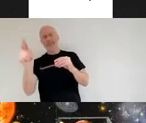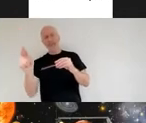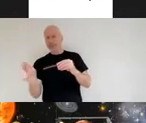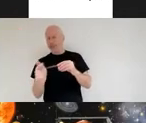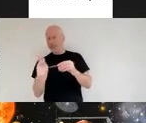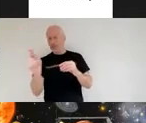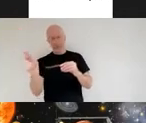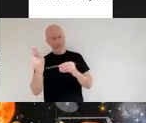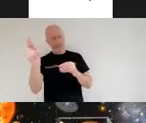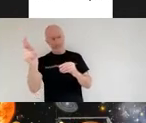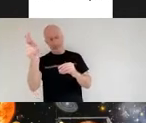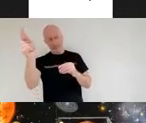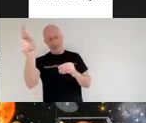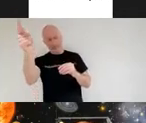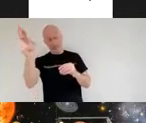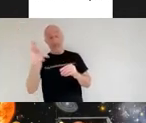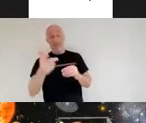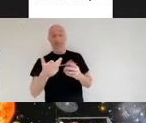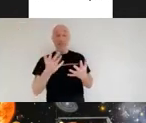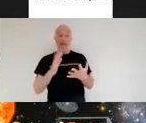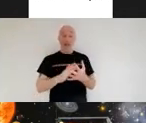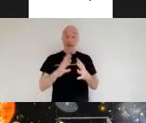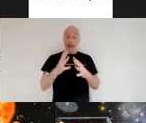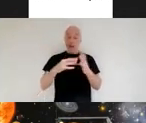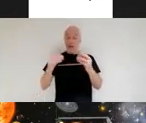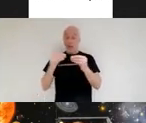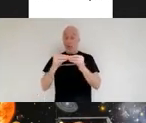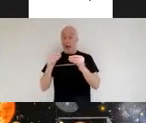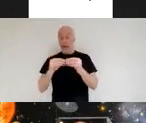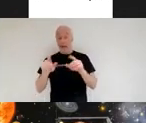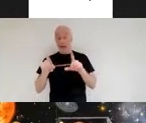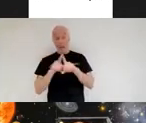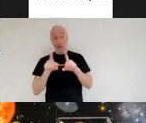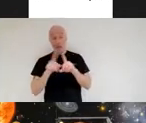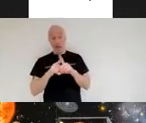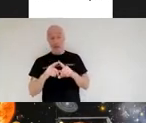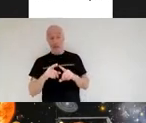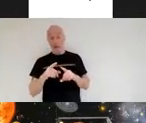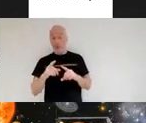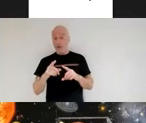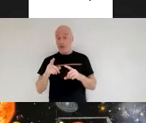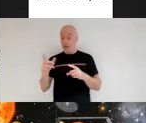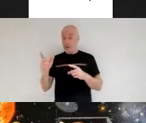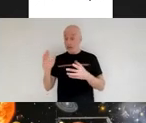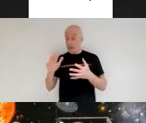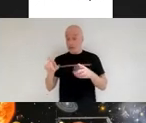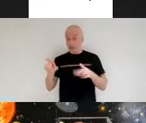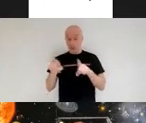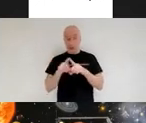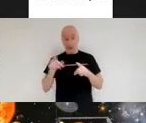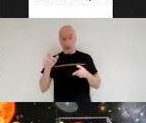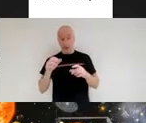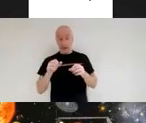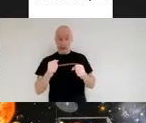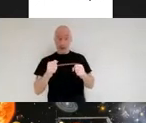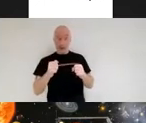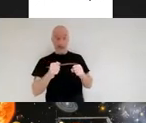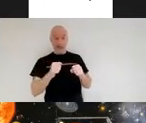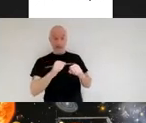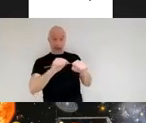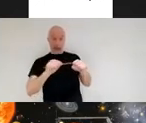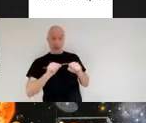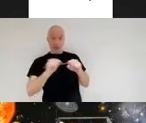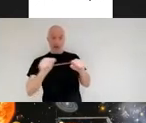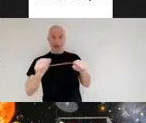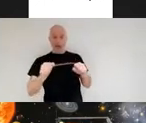well publicized is the fact that webb is also going to be getting images back towards our solar system it's going to observe mars and the